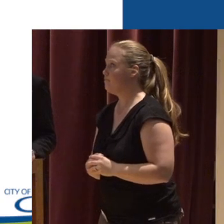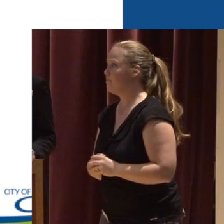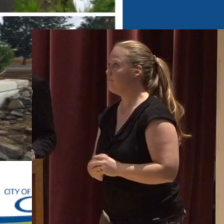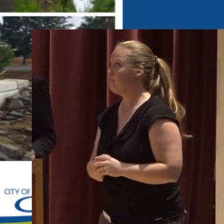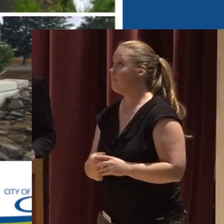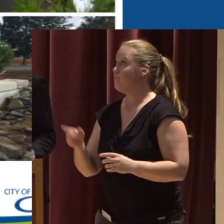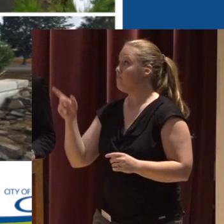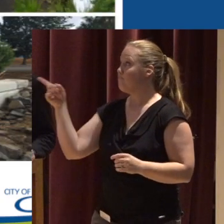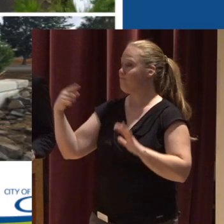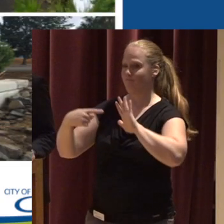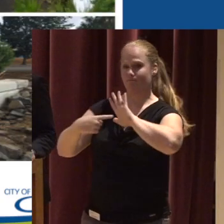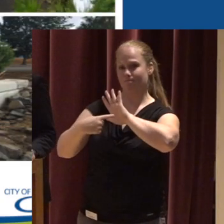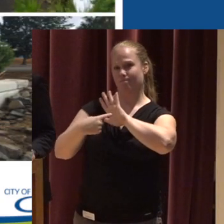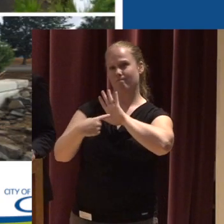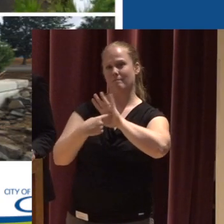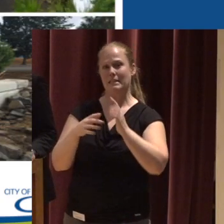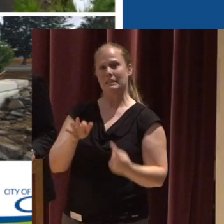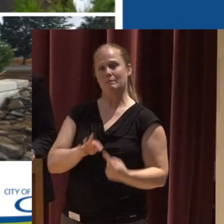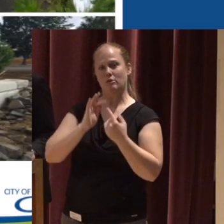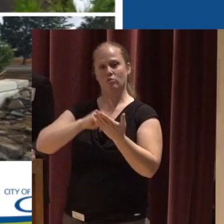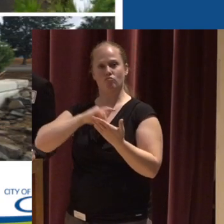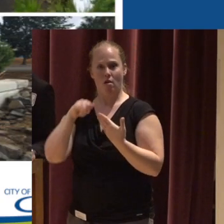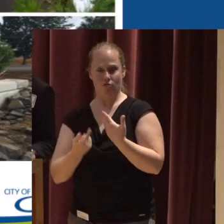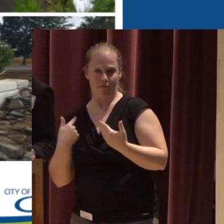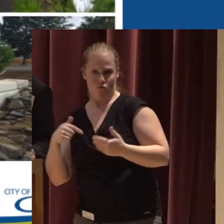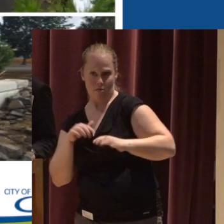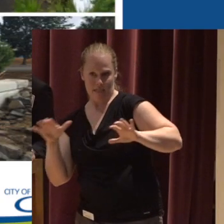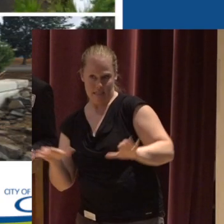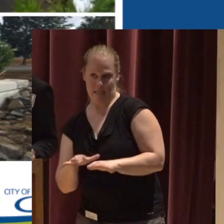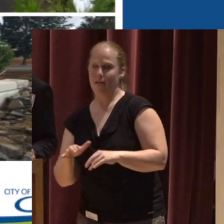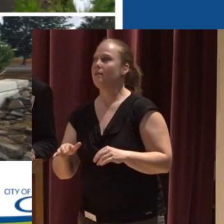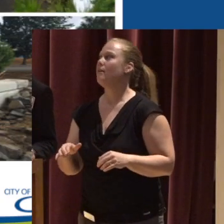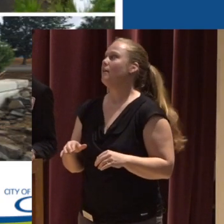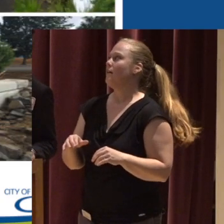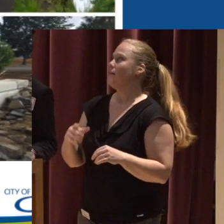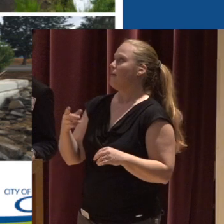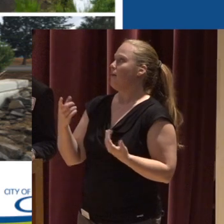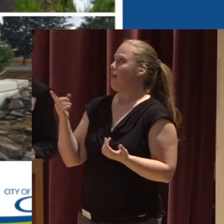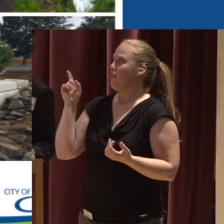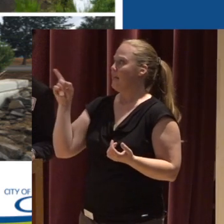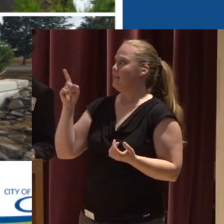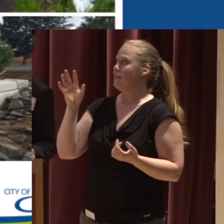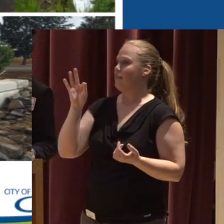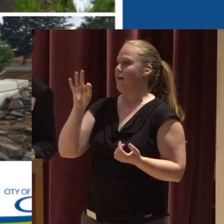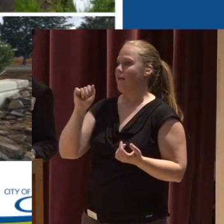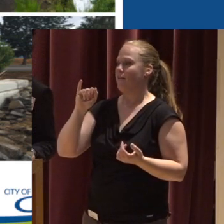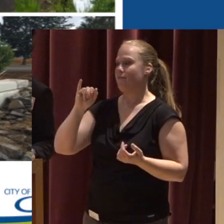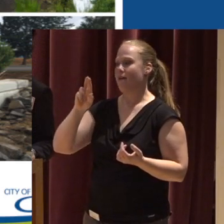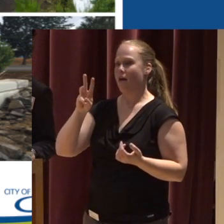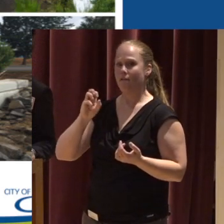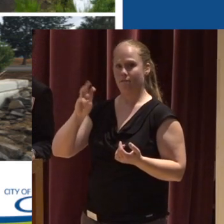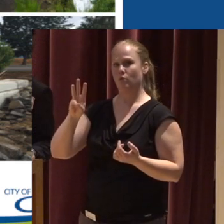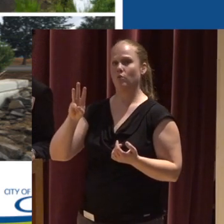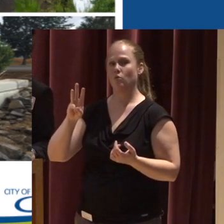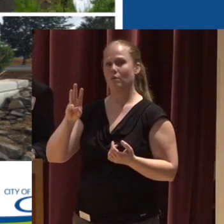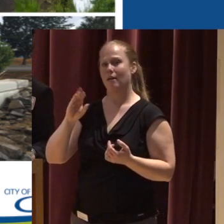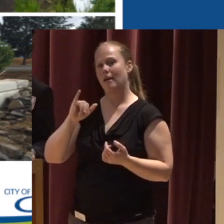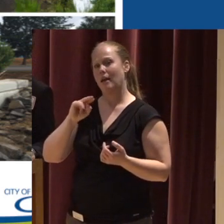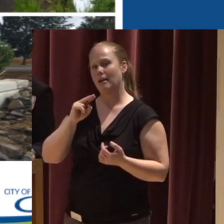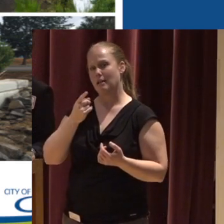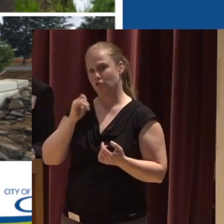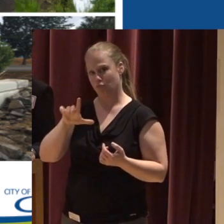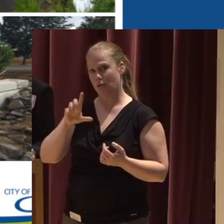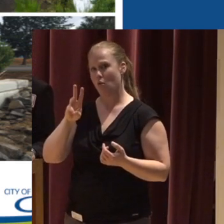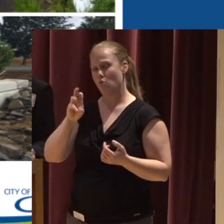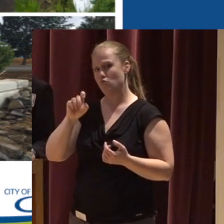This is an example of kind of a special project Like I said in the slide before This is Fairview Industrial Wetland The same section